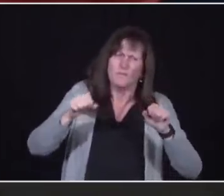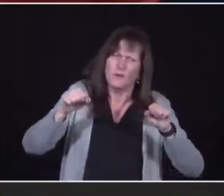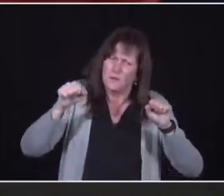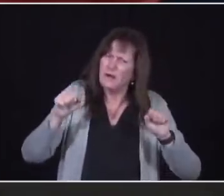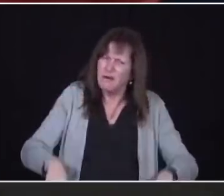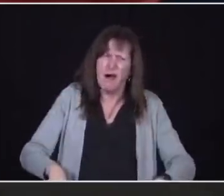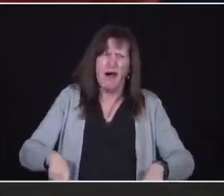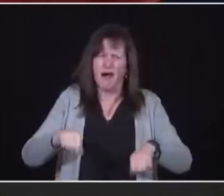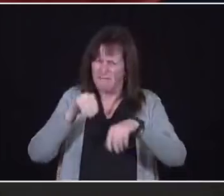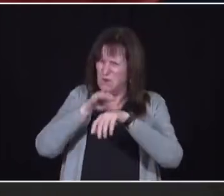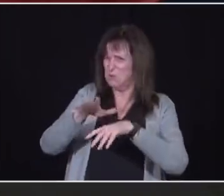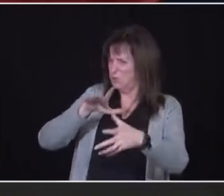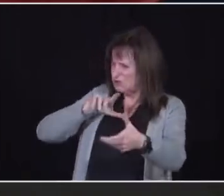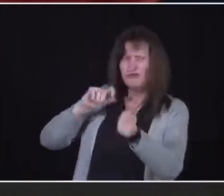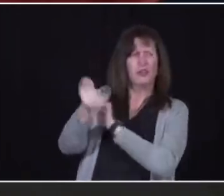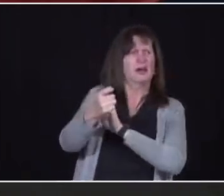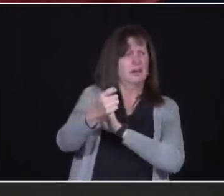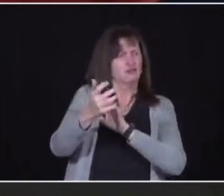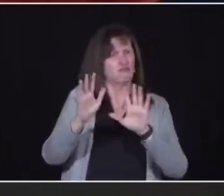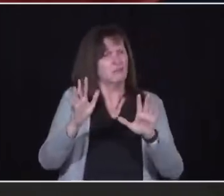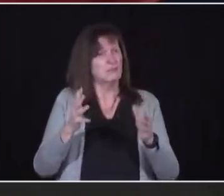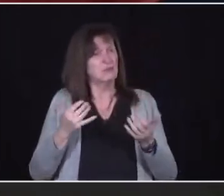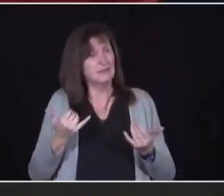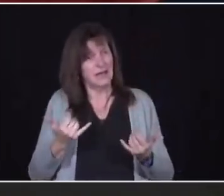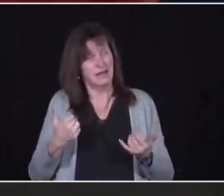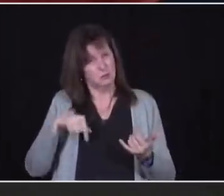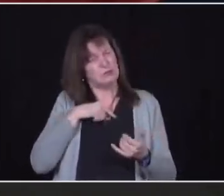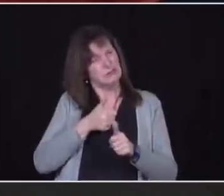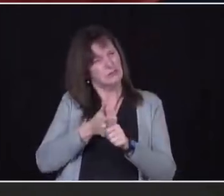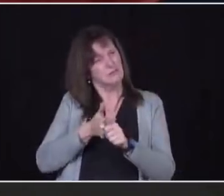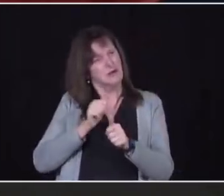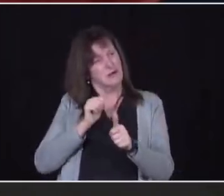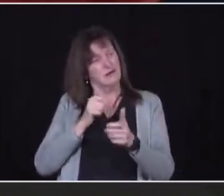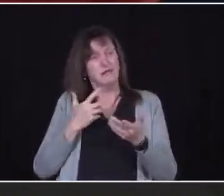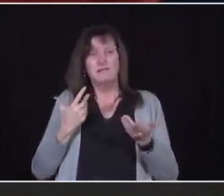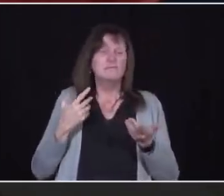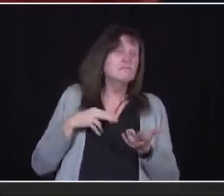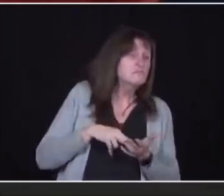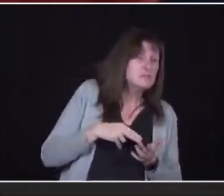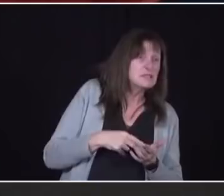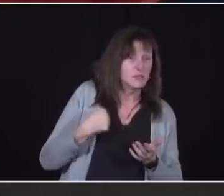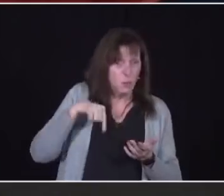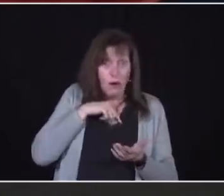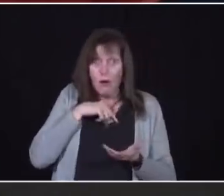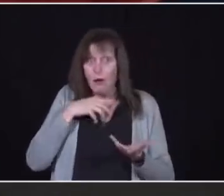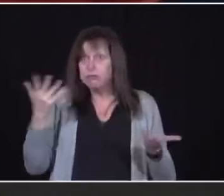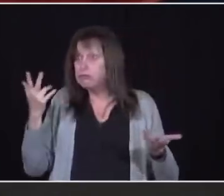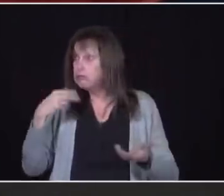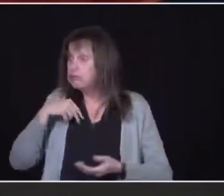We're down, but no means are we out. In the last few weeks,